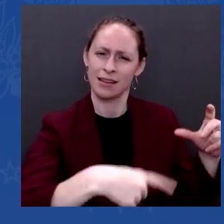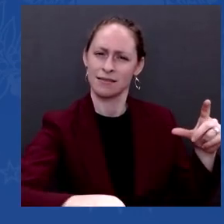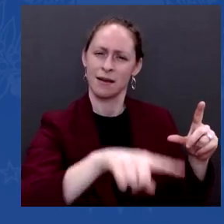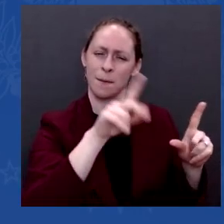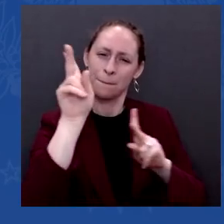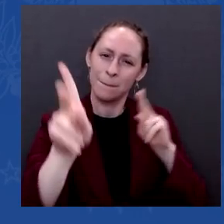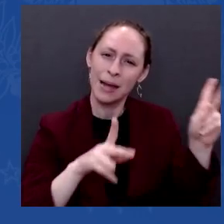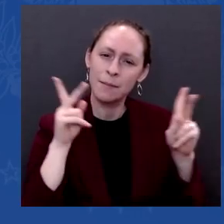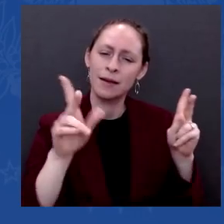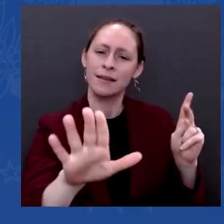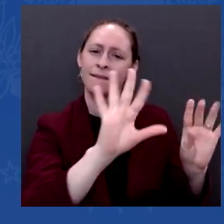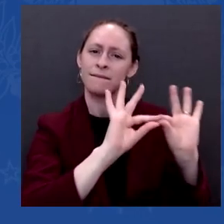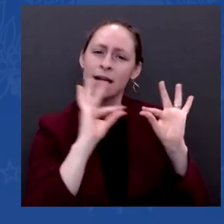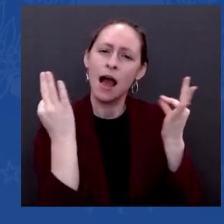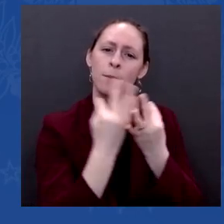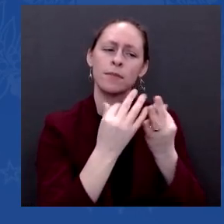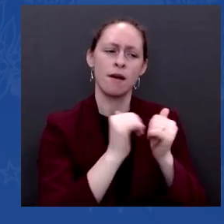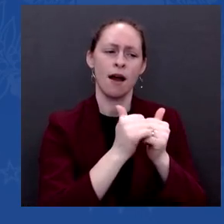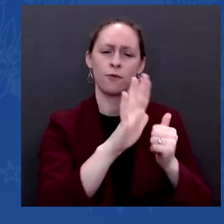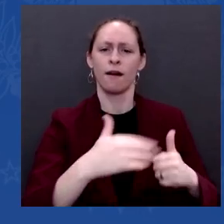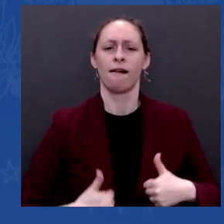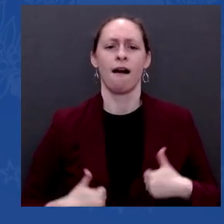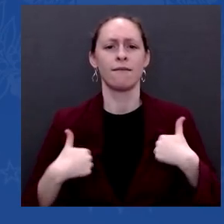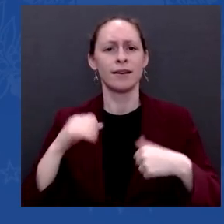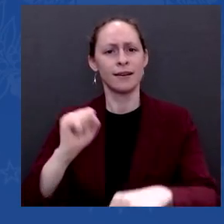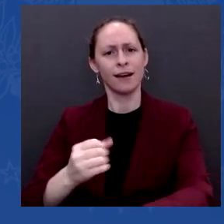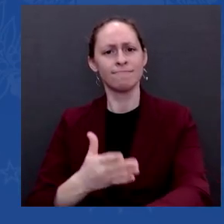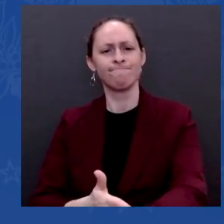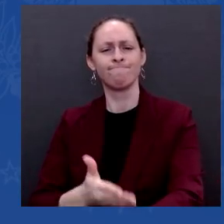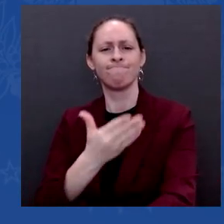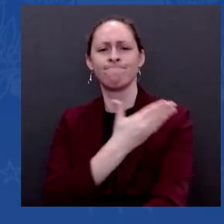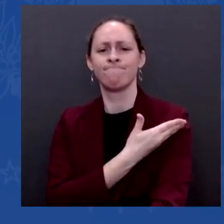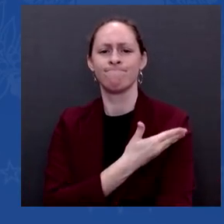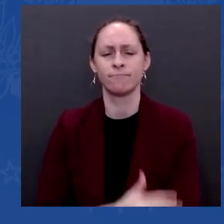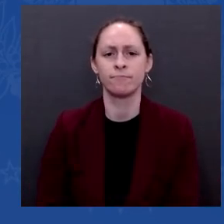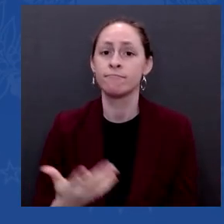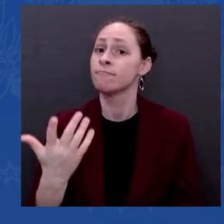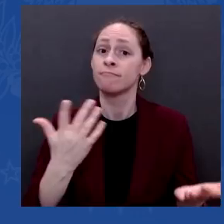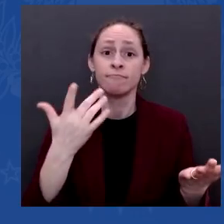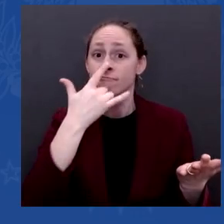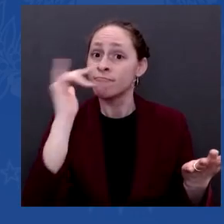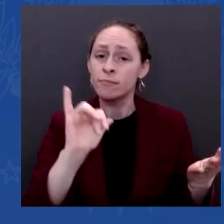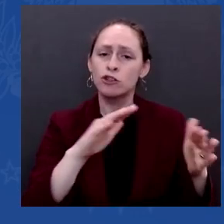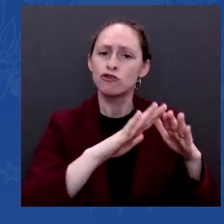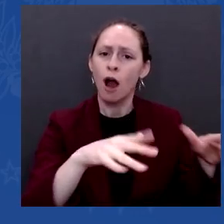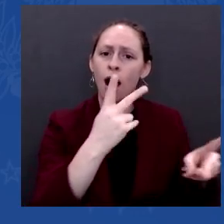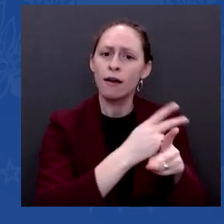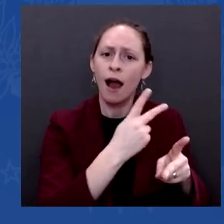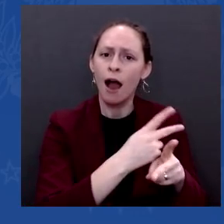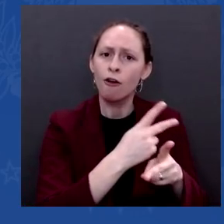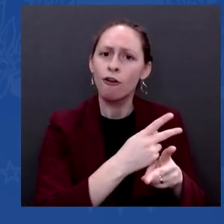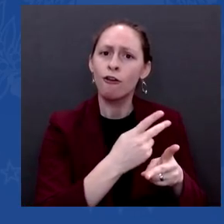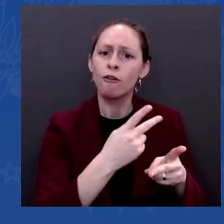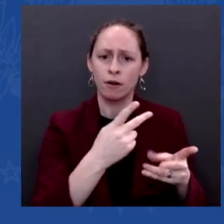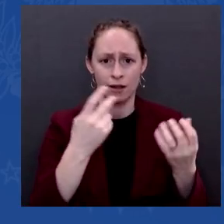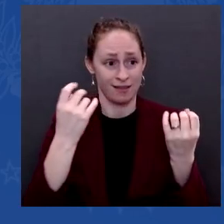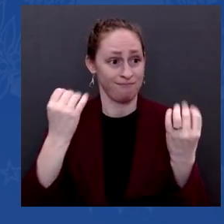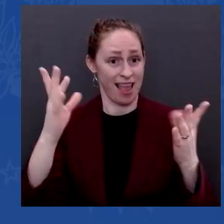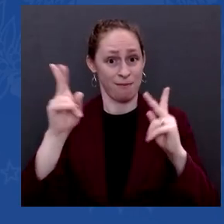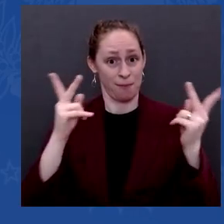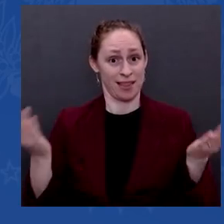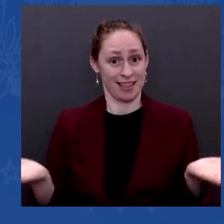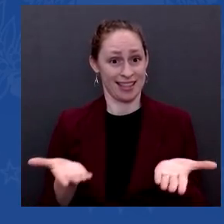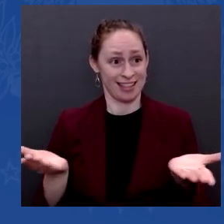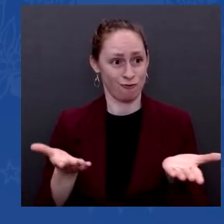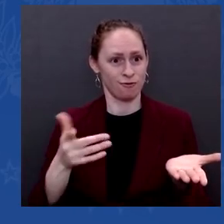the cost for childcare. Many families, including the people sitting in this room, if they have children and they're working full-time,